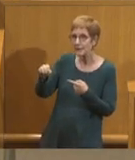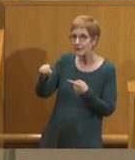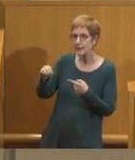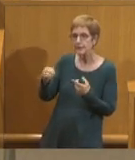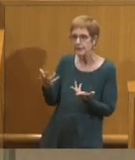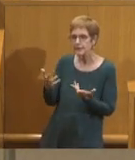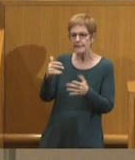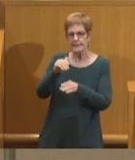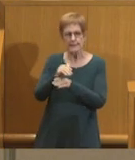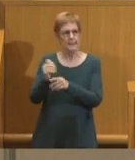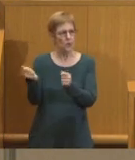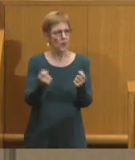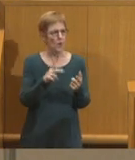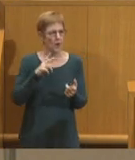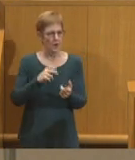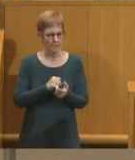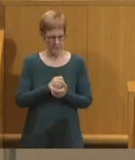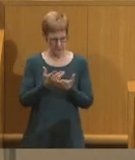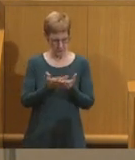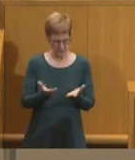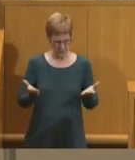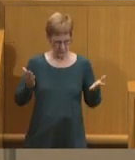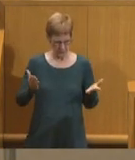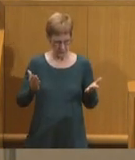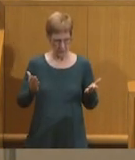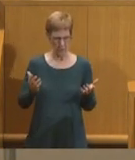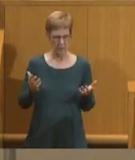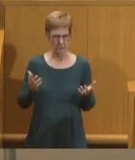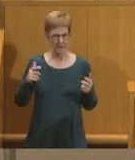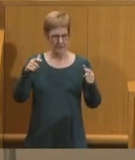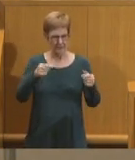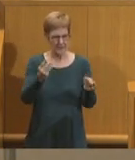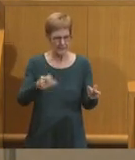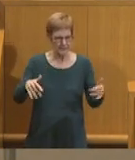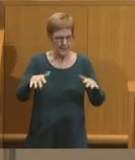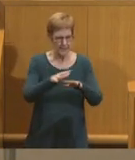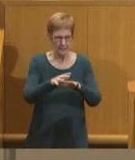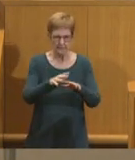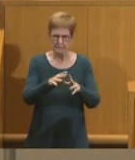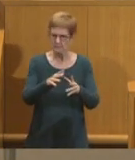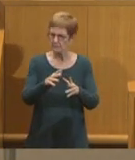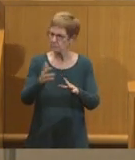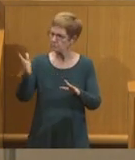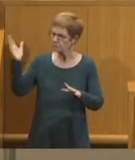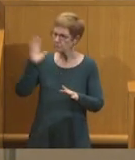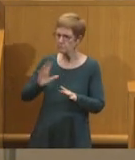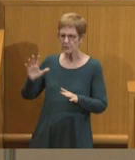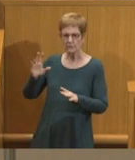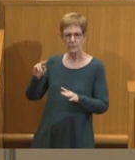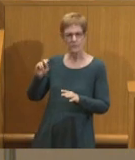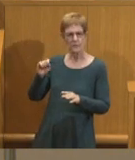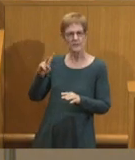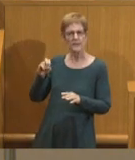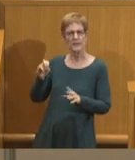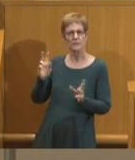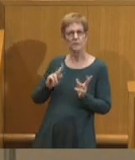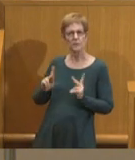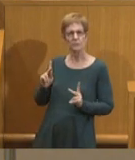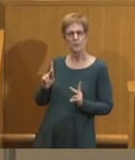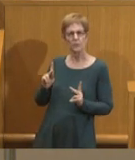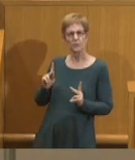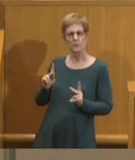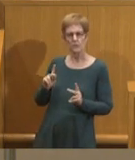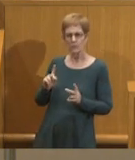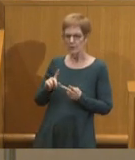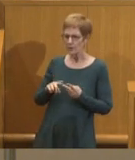Tonight all of us sit in this chamber and we sit on land that was once indigenous land. But we also sit on land that was